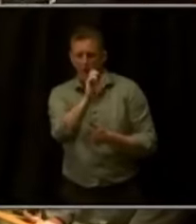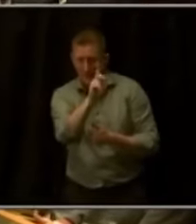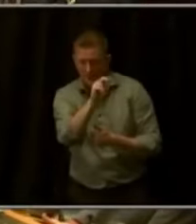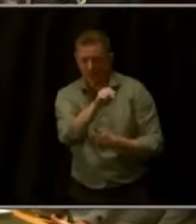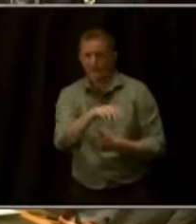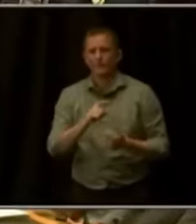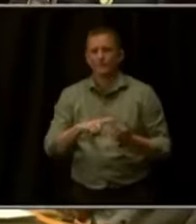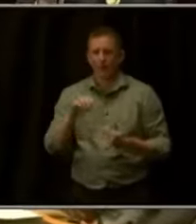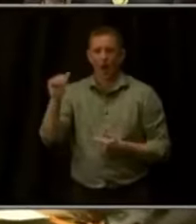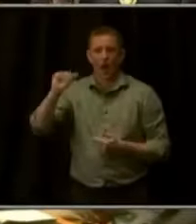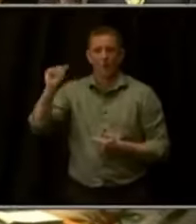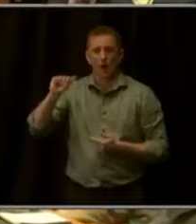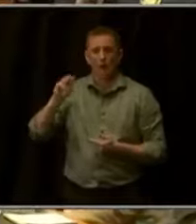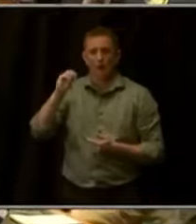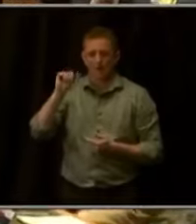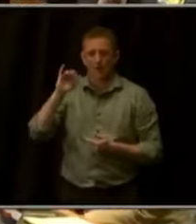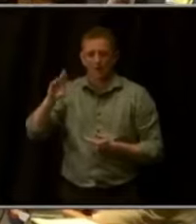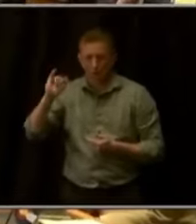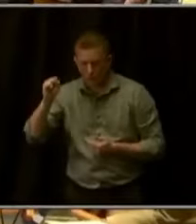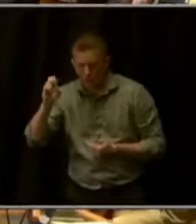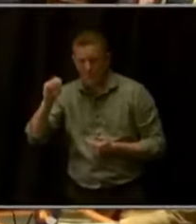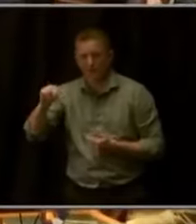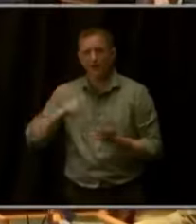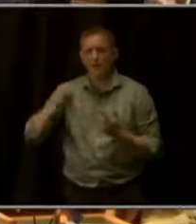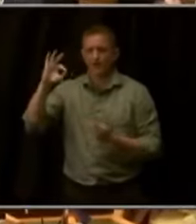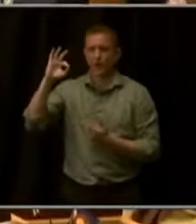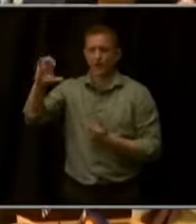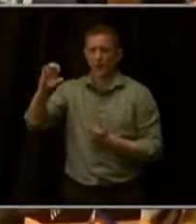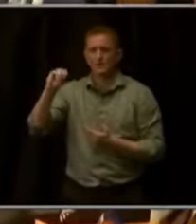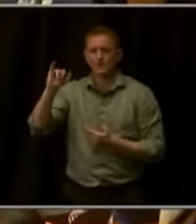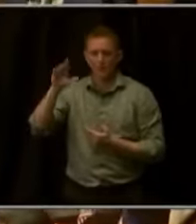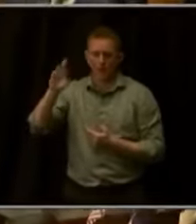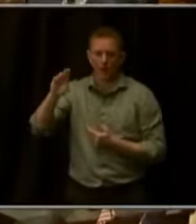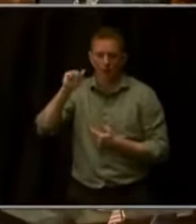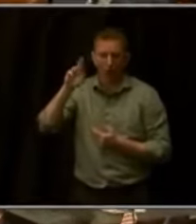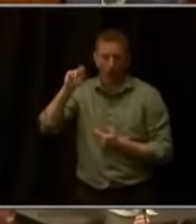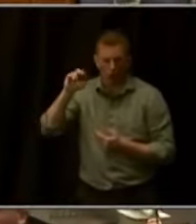Mobile and Fort Collins Mayor Jenny Arendt. Let's welcome them.